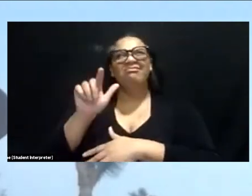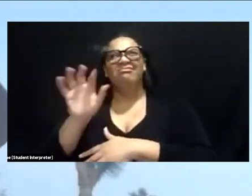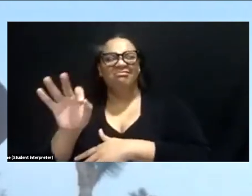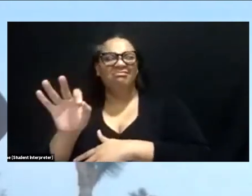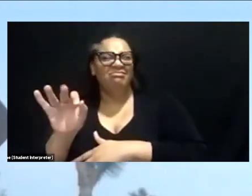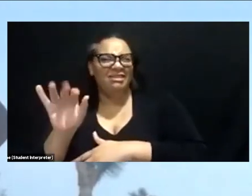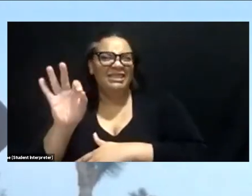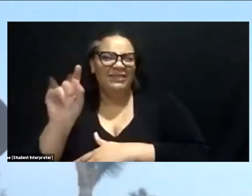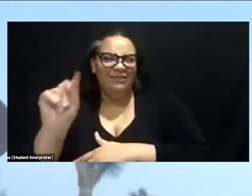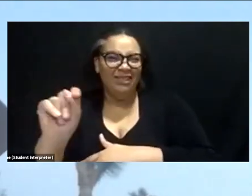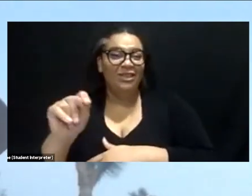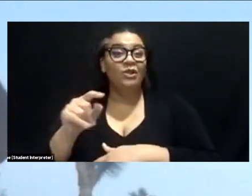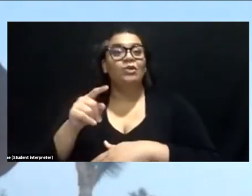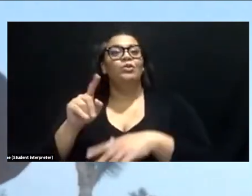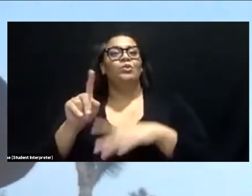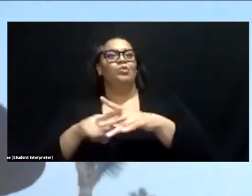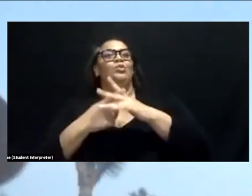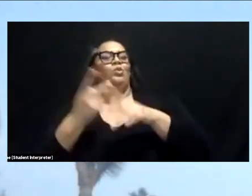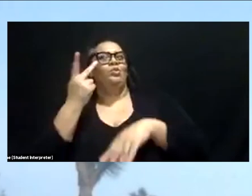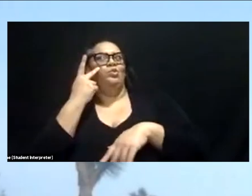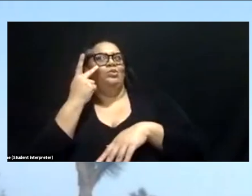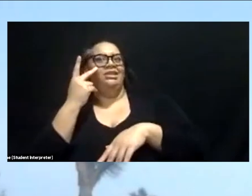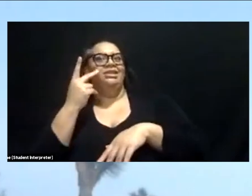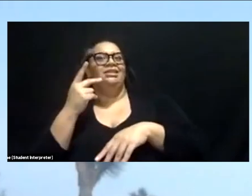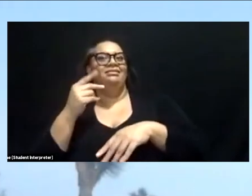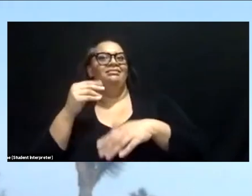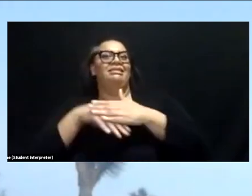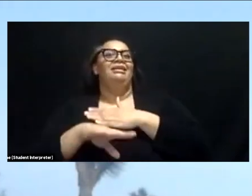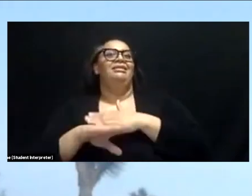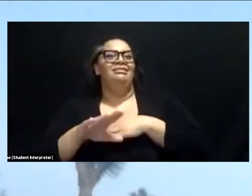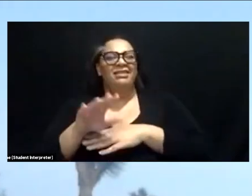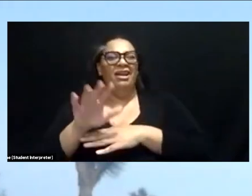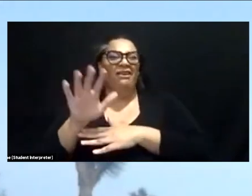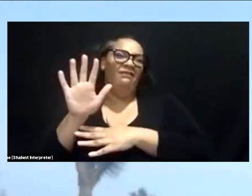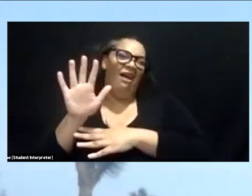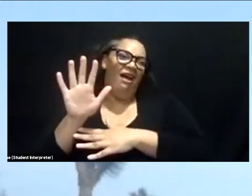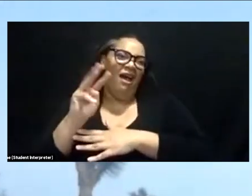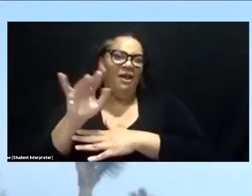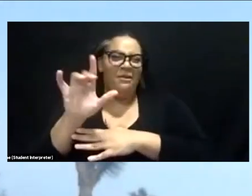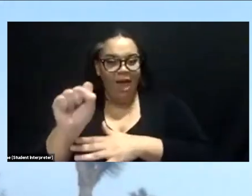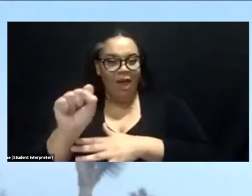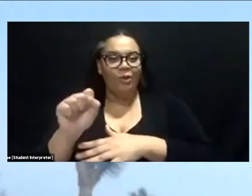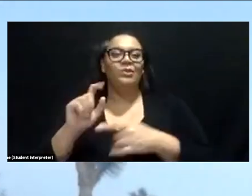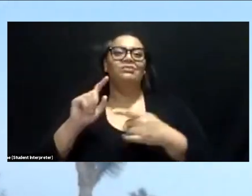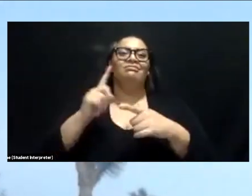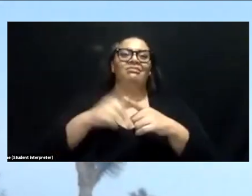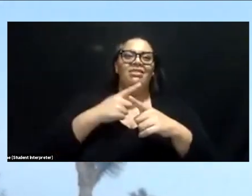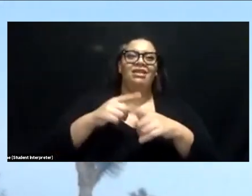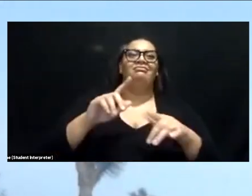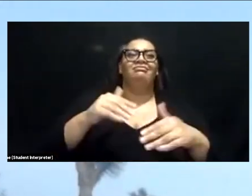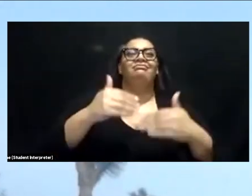highway to Joshua tree, you start to see them. Once you go another five miles to Yucca Valley, they are everywhere.